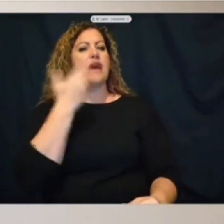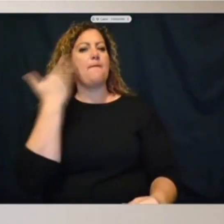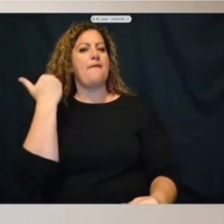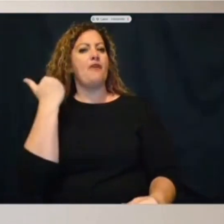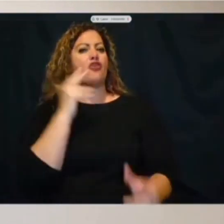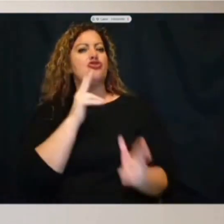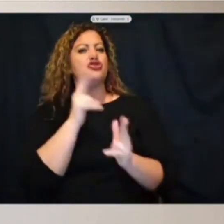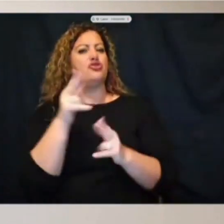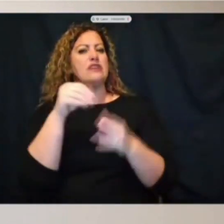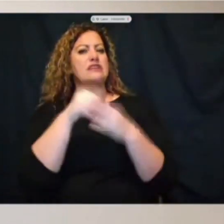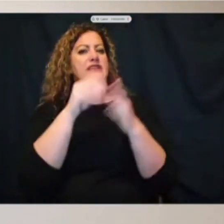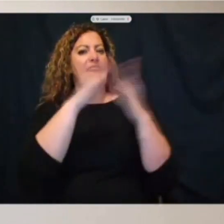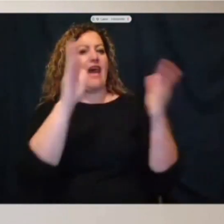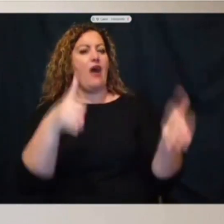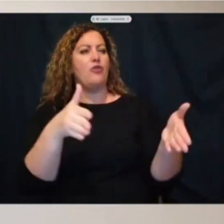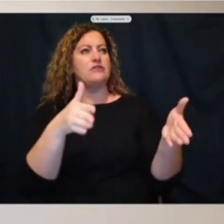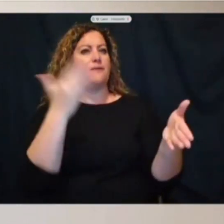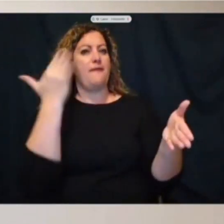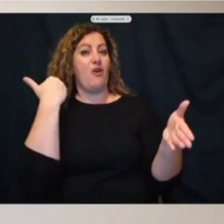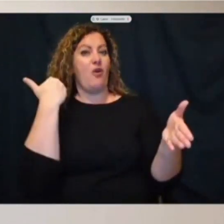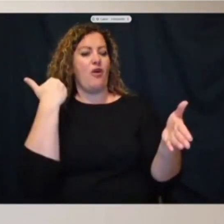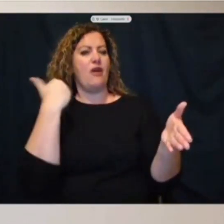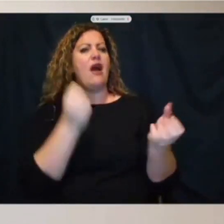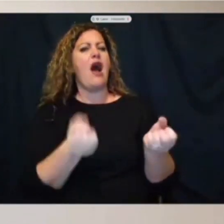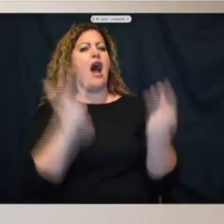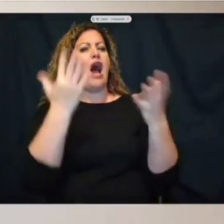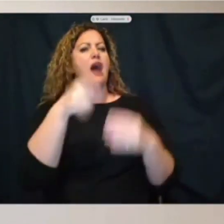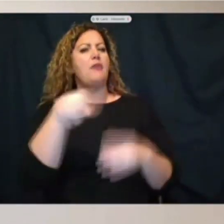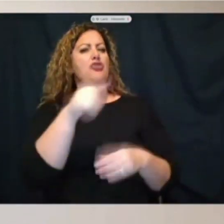homes about how many of those have you all seen this year?